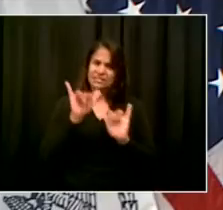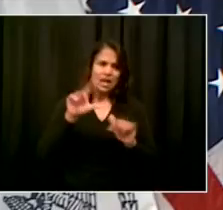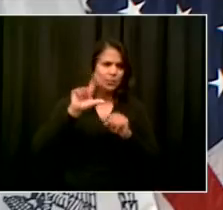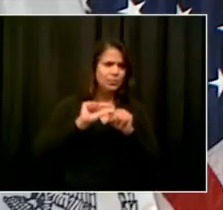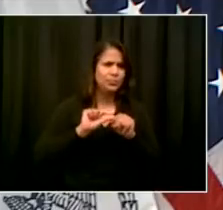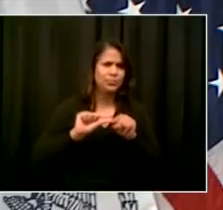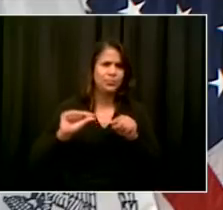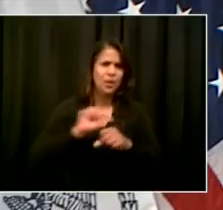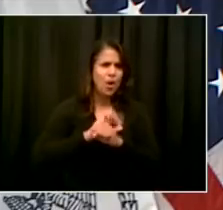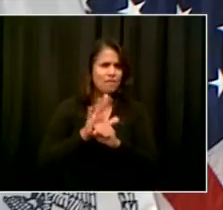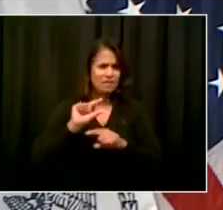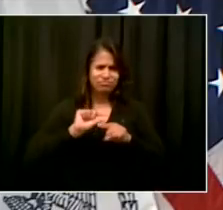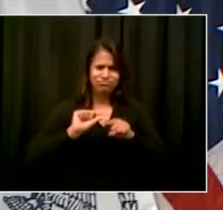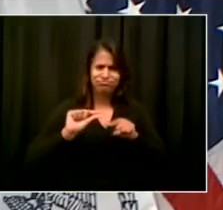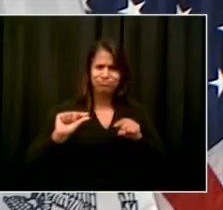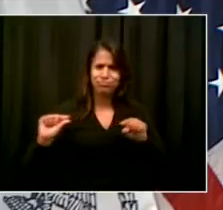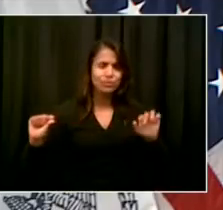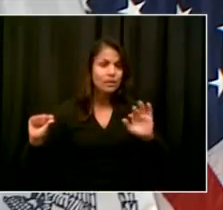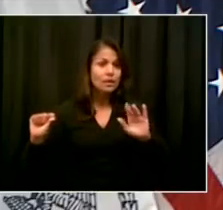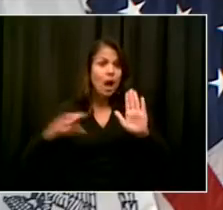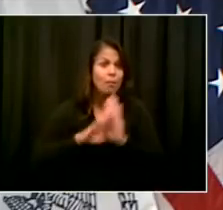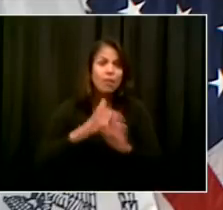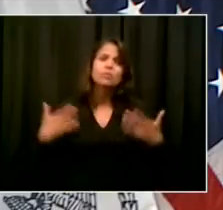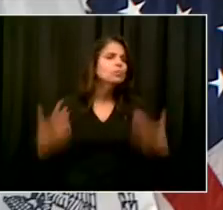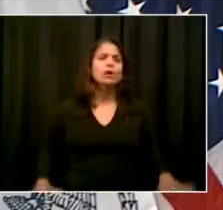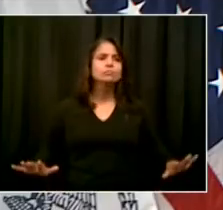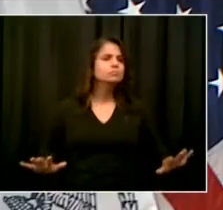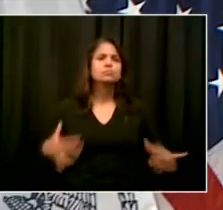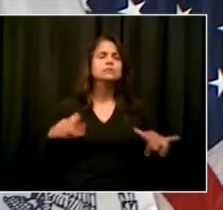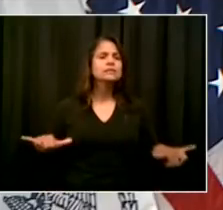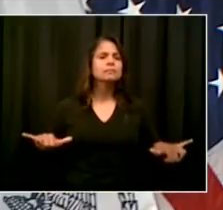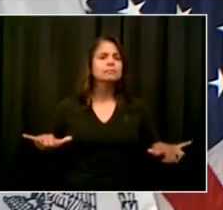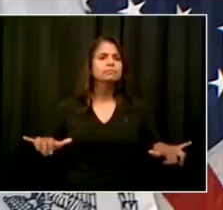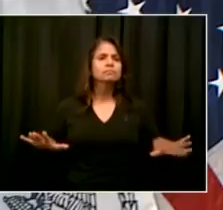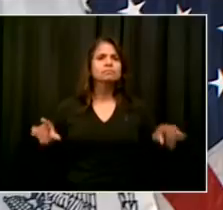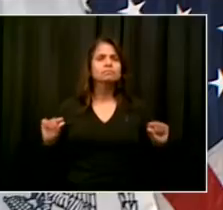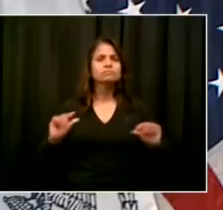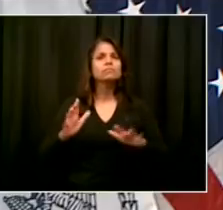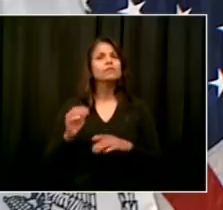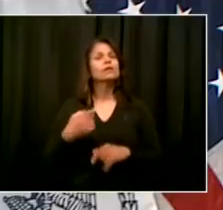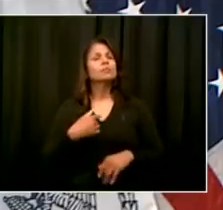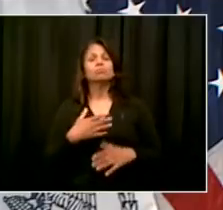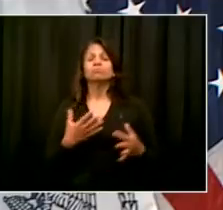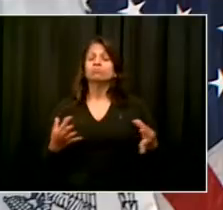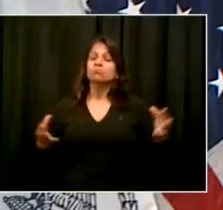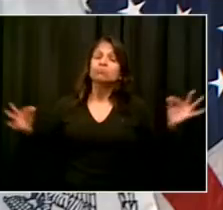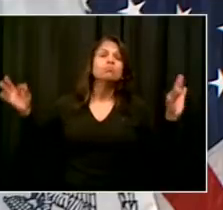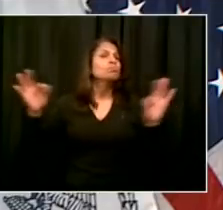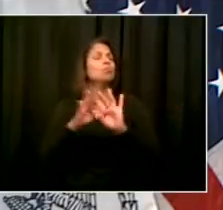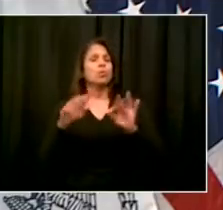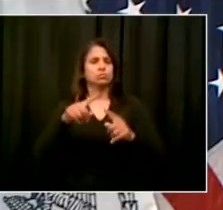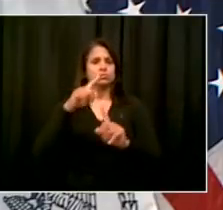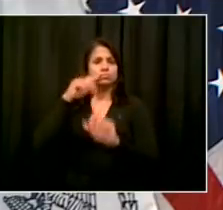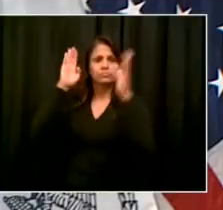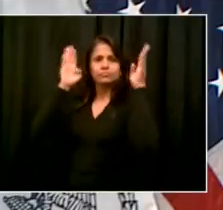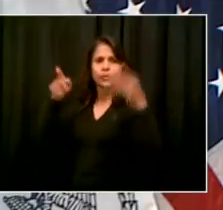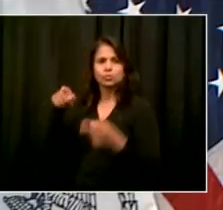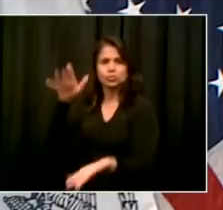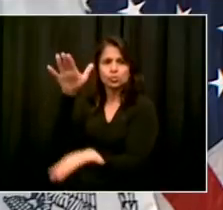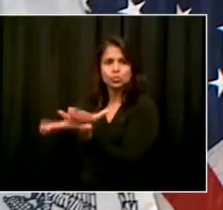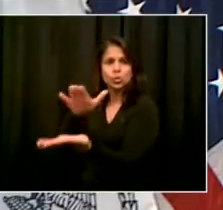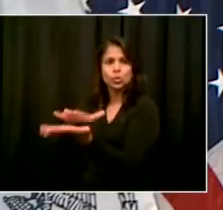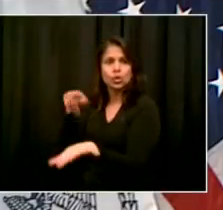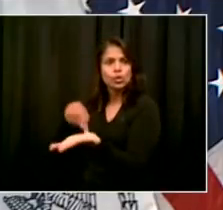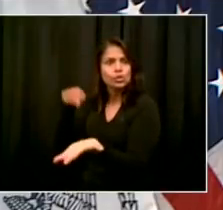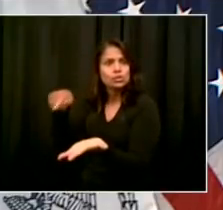larger community of New York City believes the reopening of schools is one of those signature moments in our recovery. So we're going to move through that. And then the